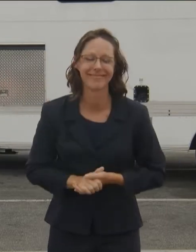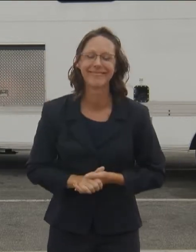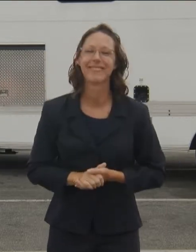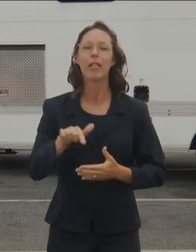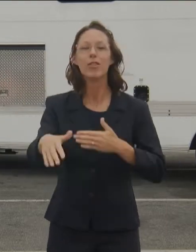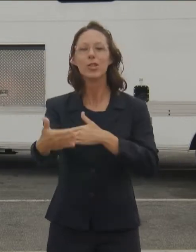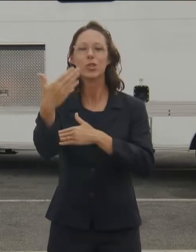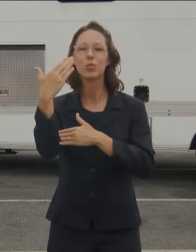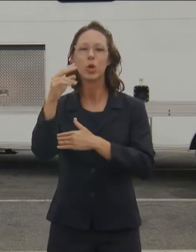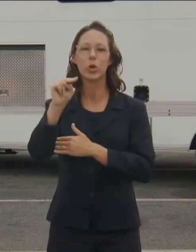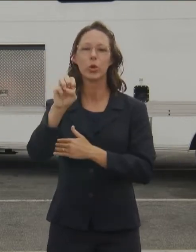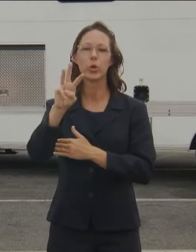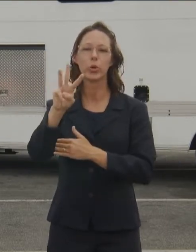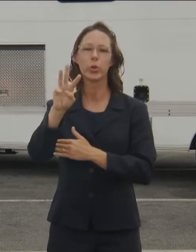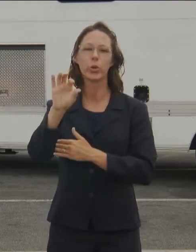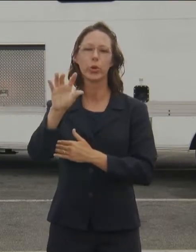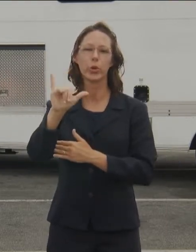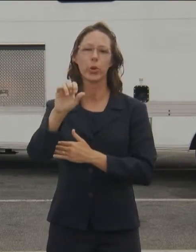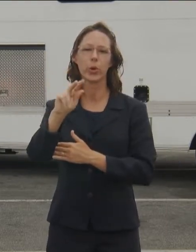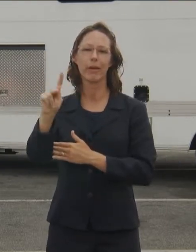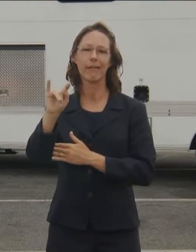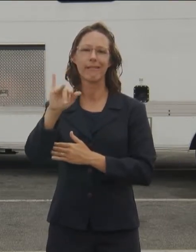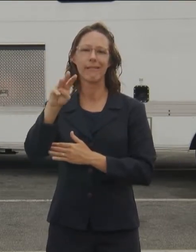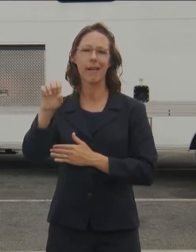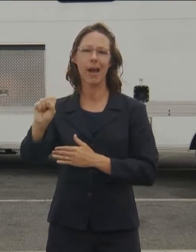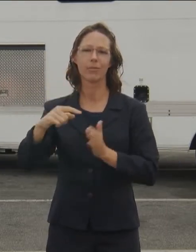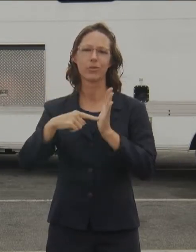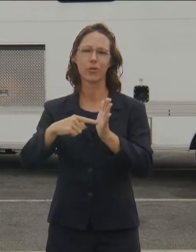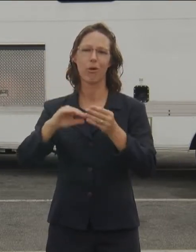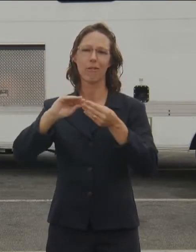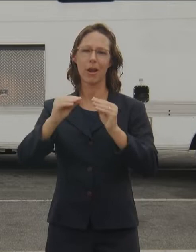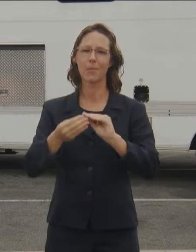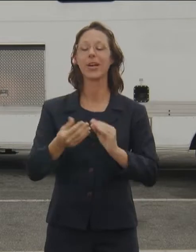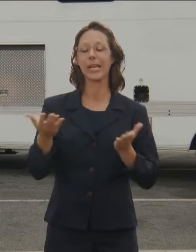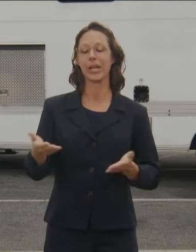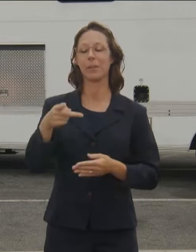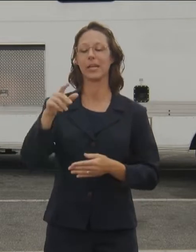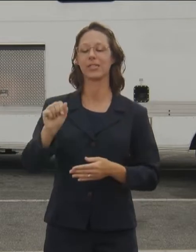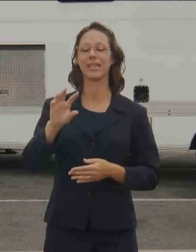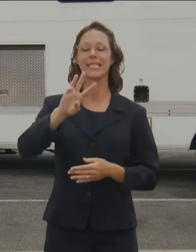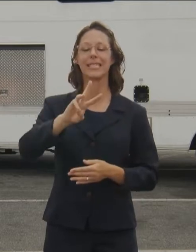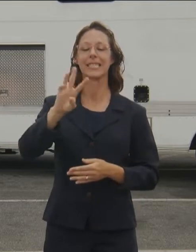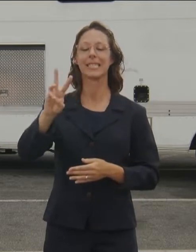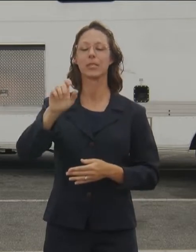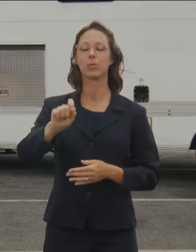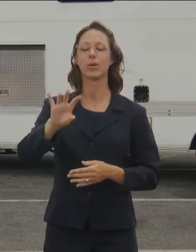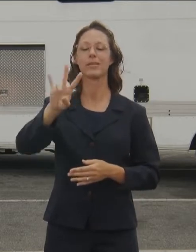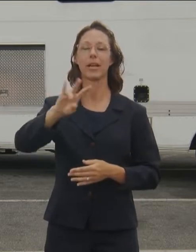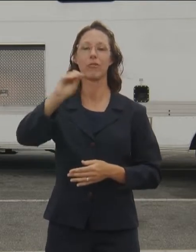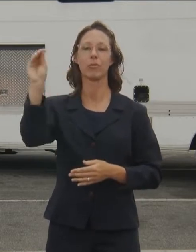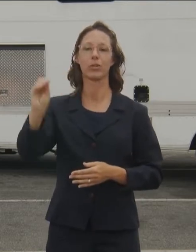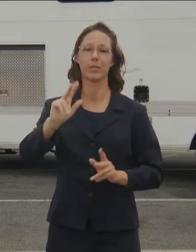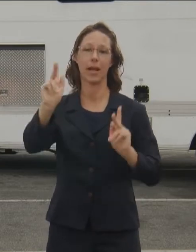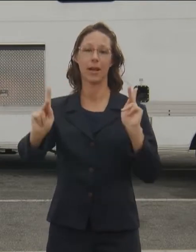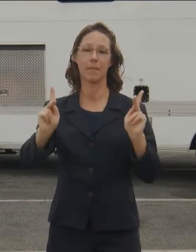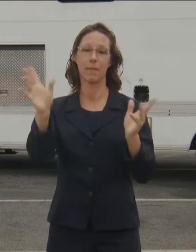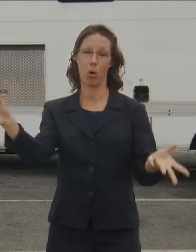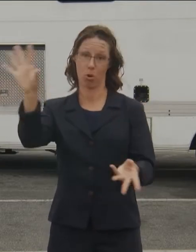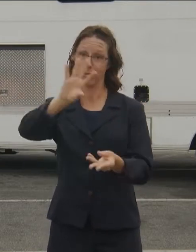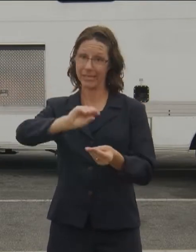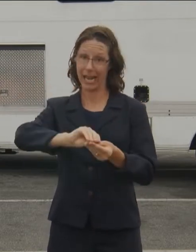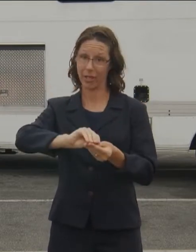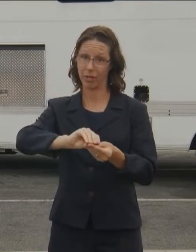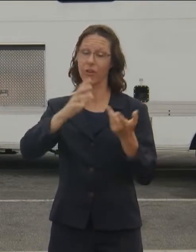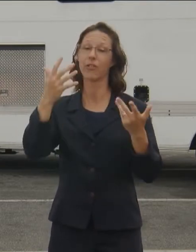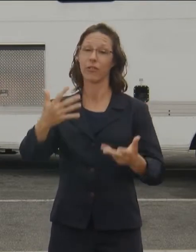this morning's New York Times, Pennsylvania has 66.7% of its population, total population